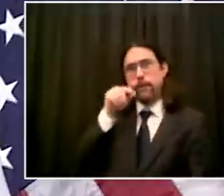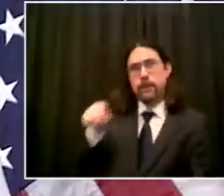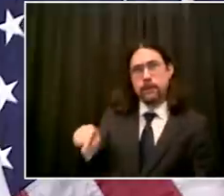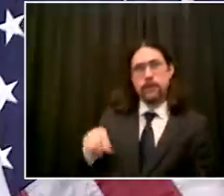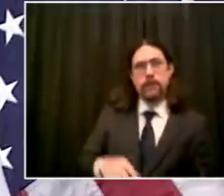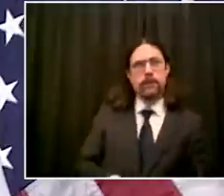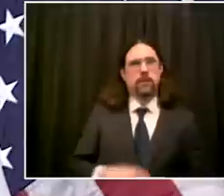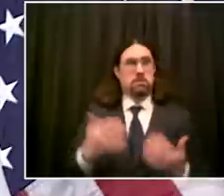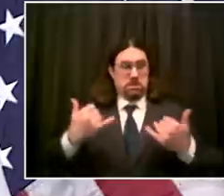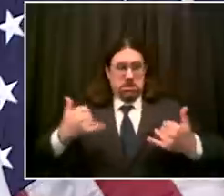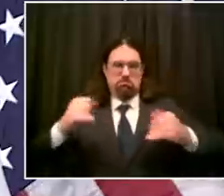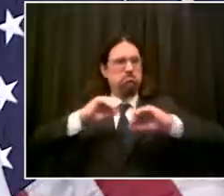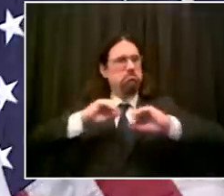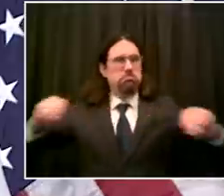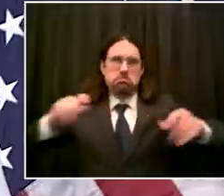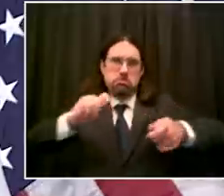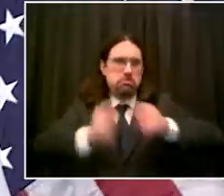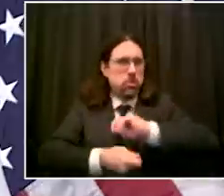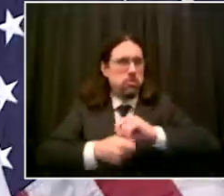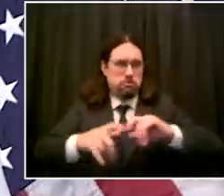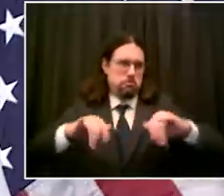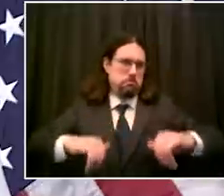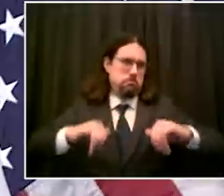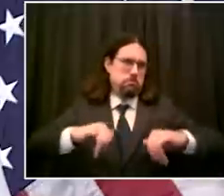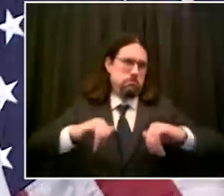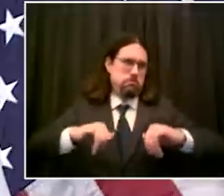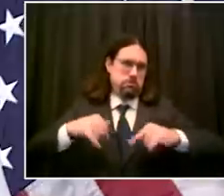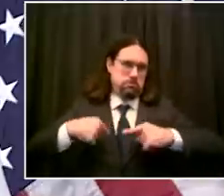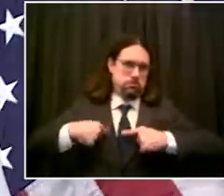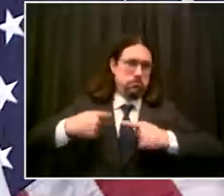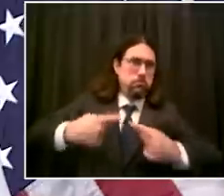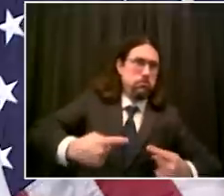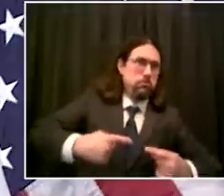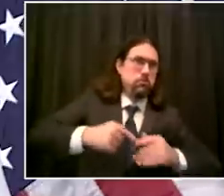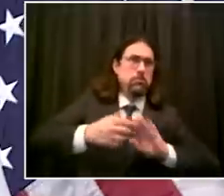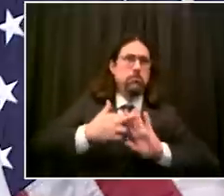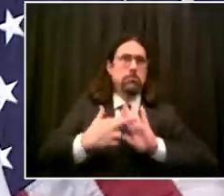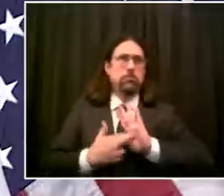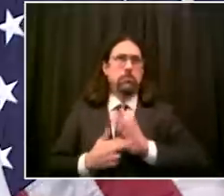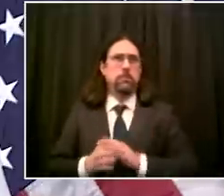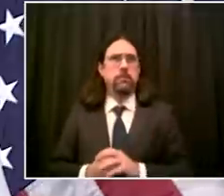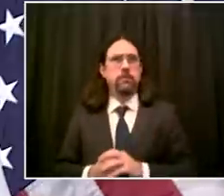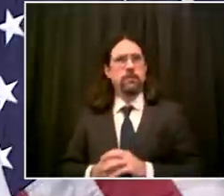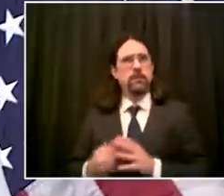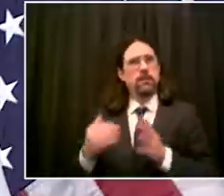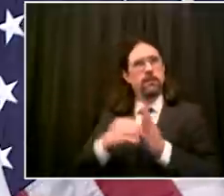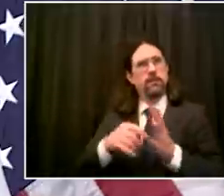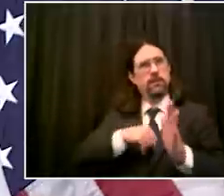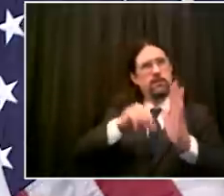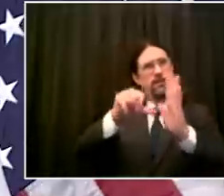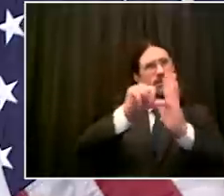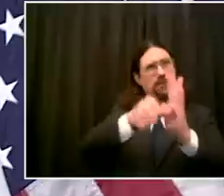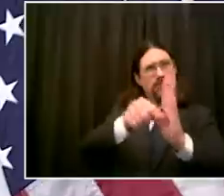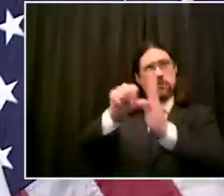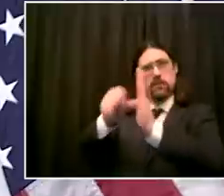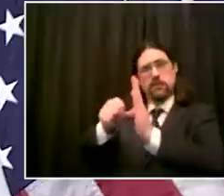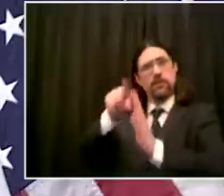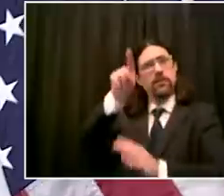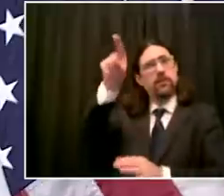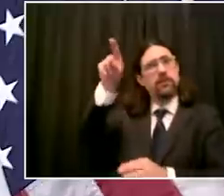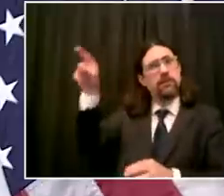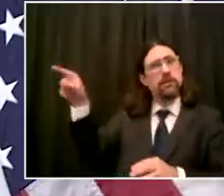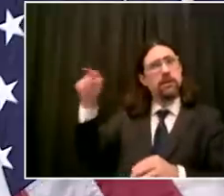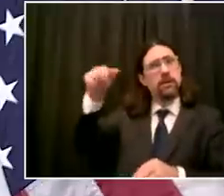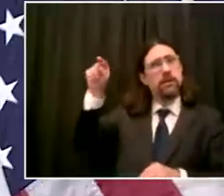we've seen other places do that and they paid dearly for it so this will be in stages city employees who right now are working remotely